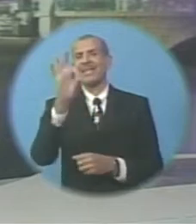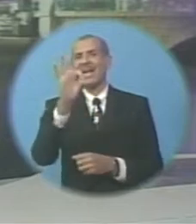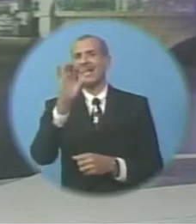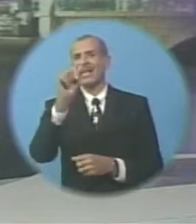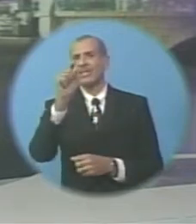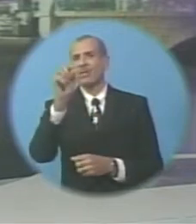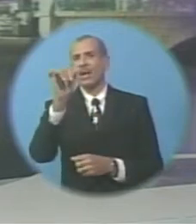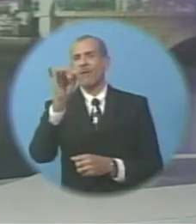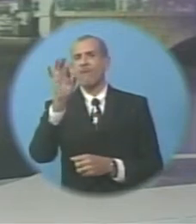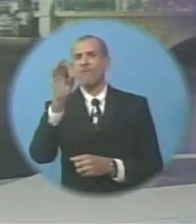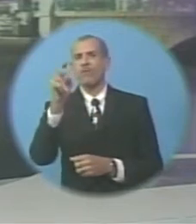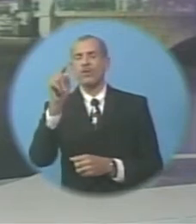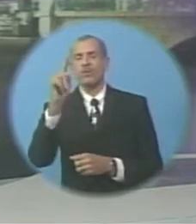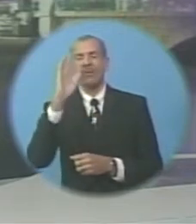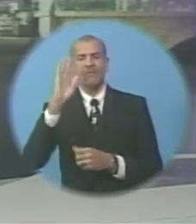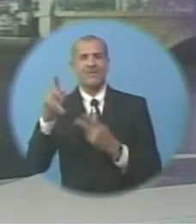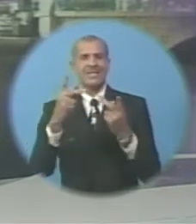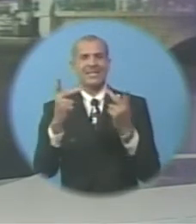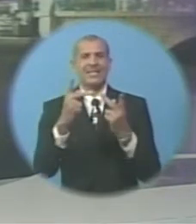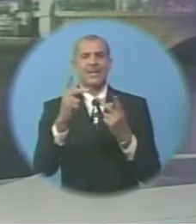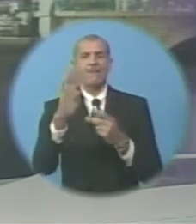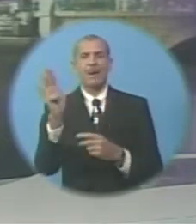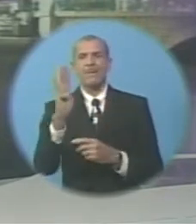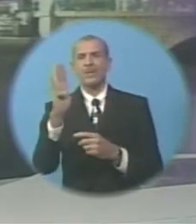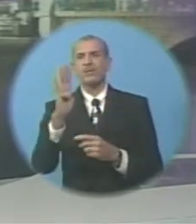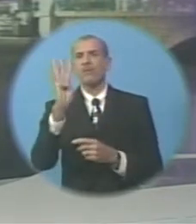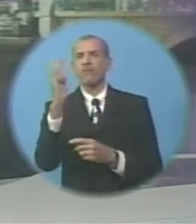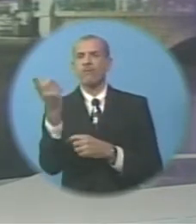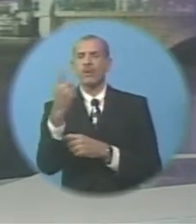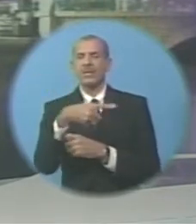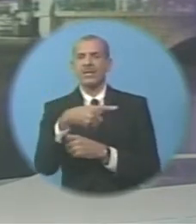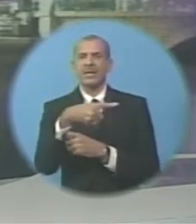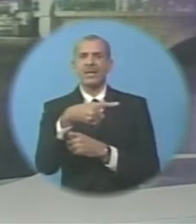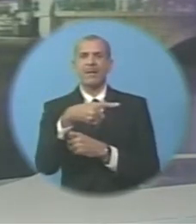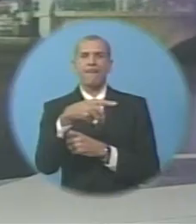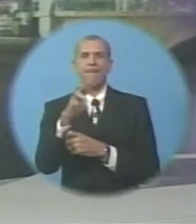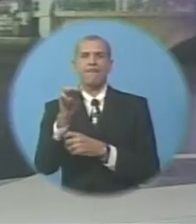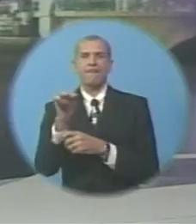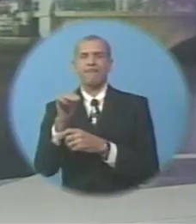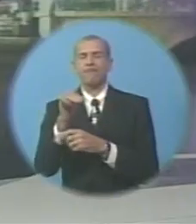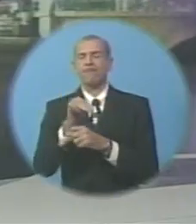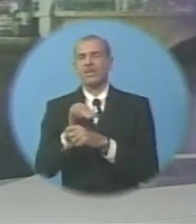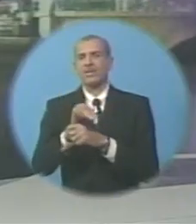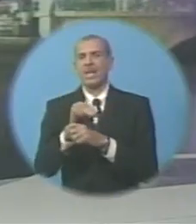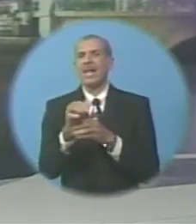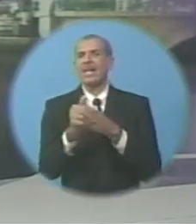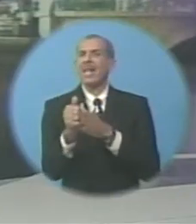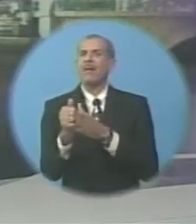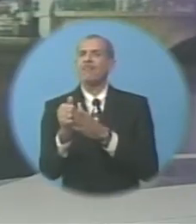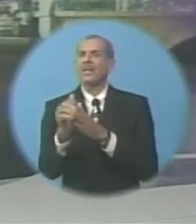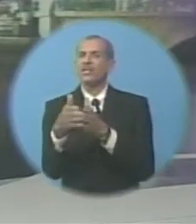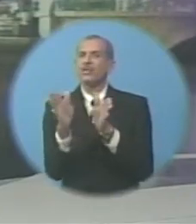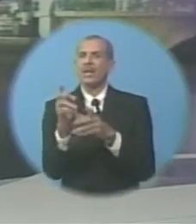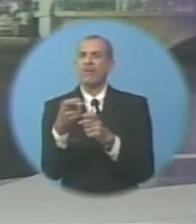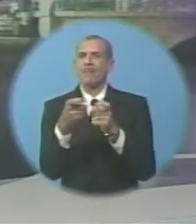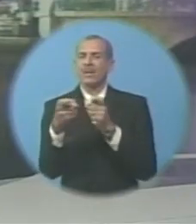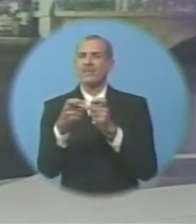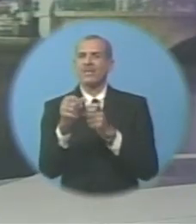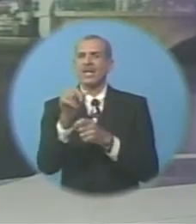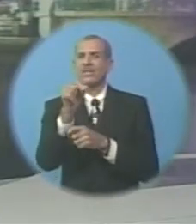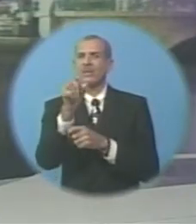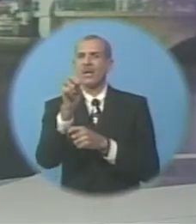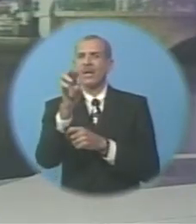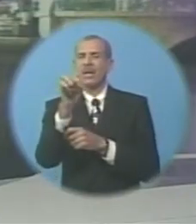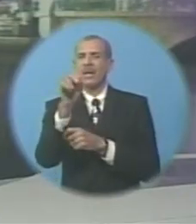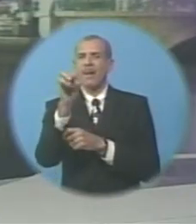Suriname will be visiting Barbados on a four-day trade mission this month The trade delegation will be led by General Manager of the Suriname Business